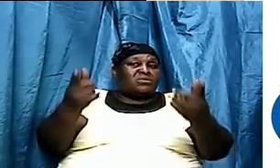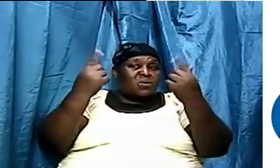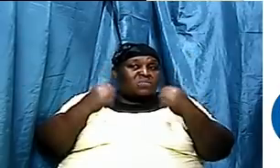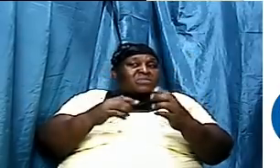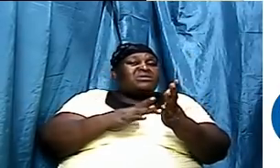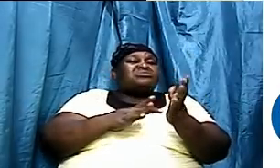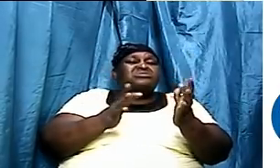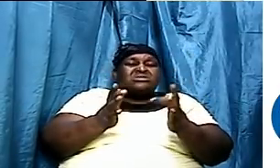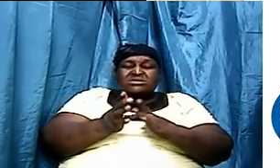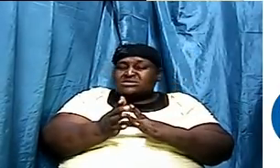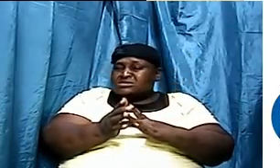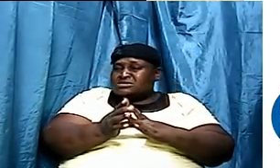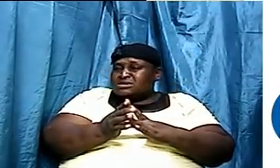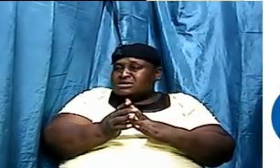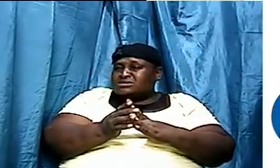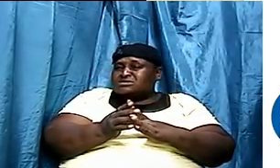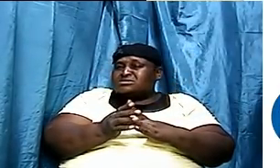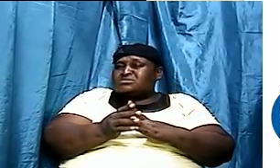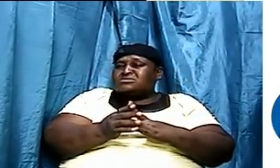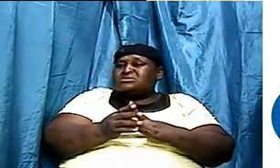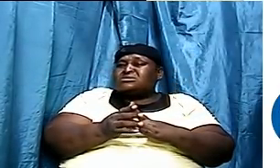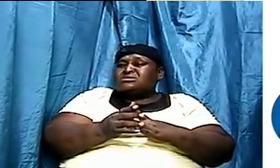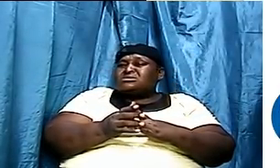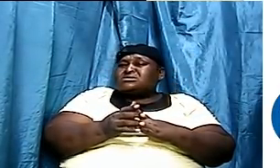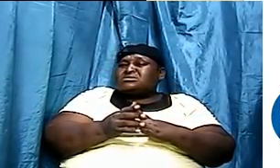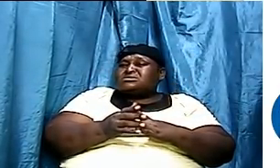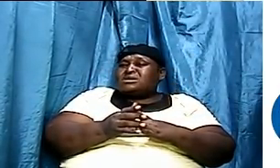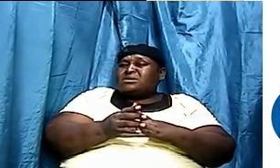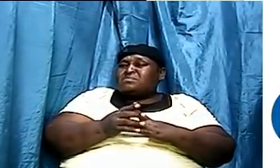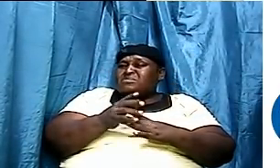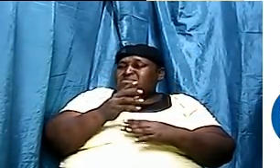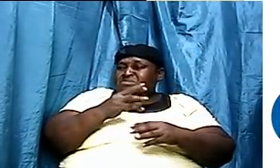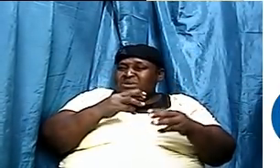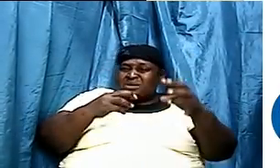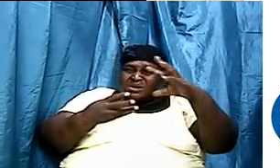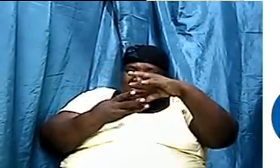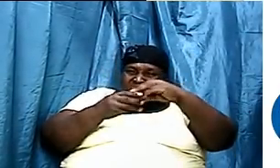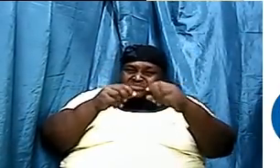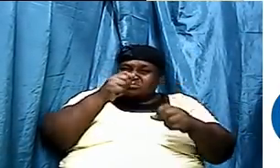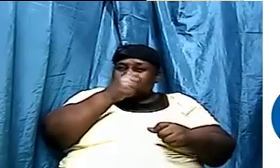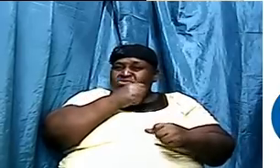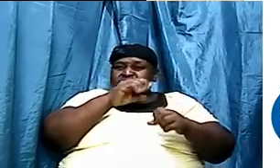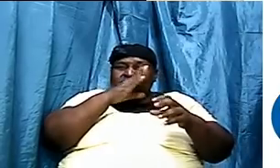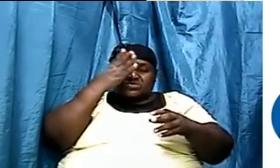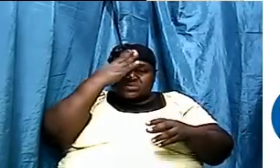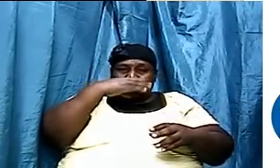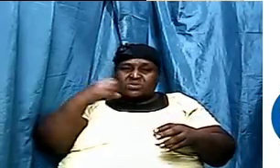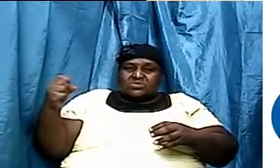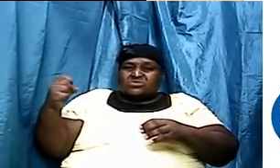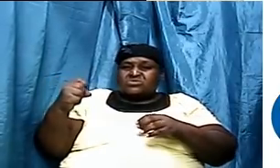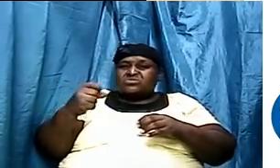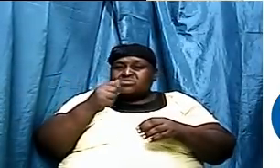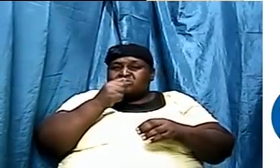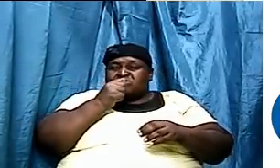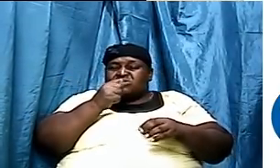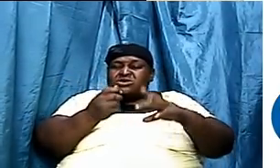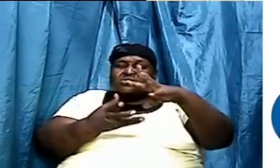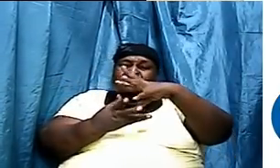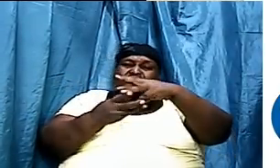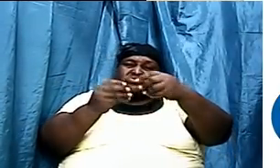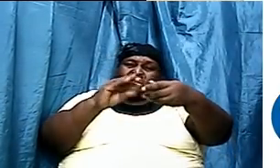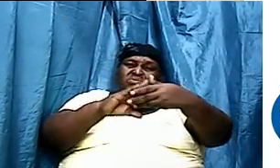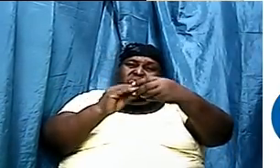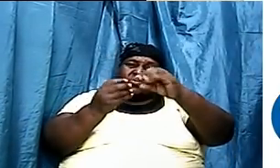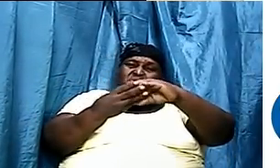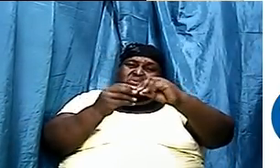was just a mystical character. And when you hear people start saying, boy, if Jesus exists, you haven't proved